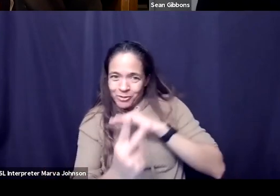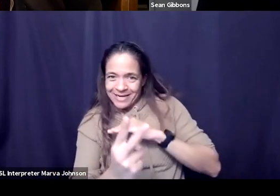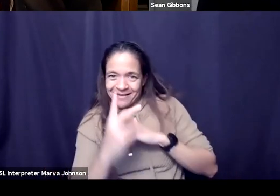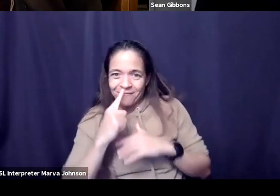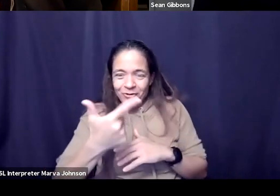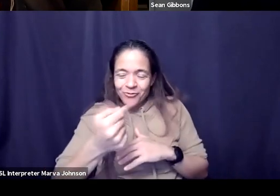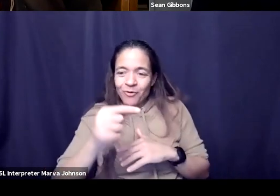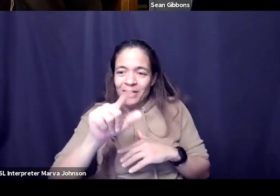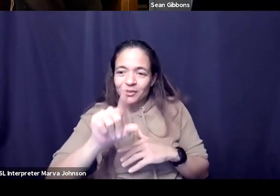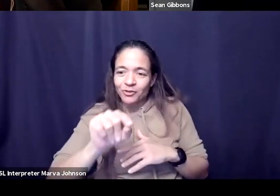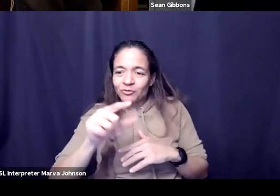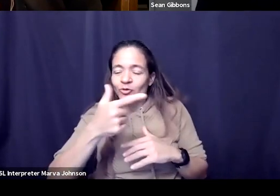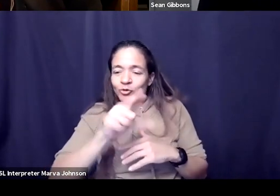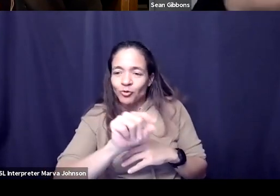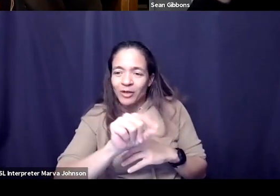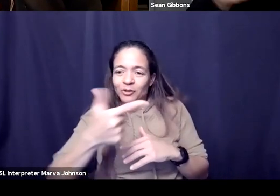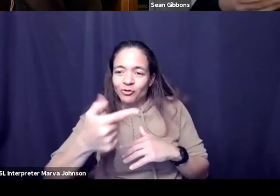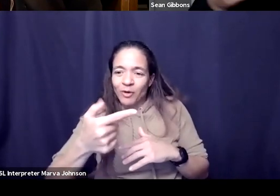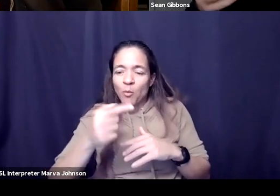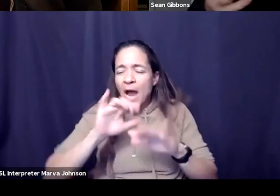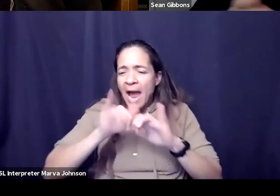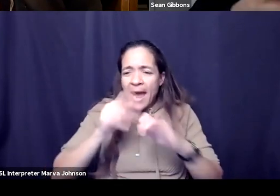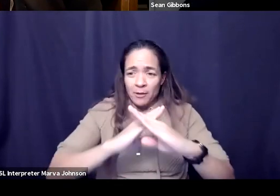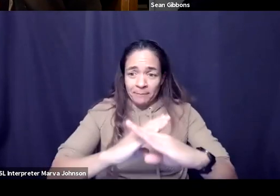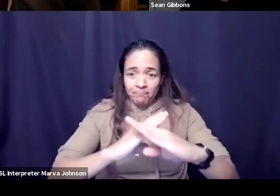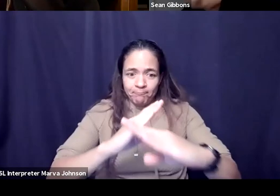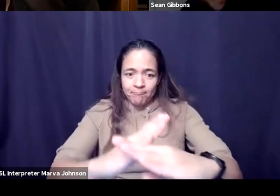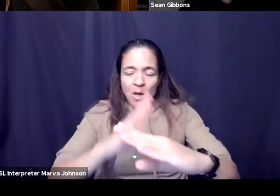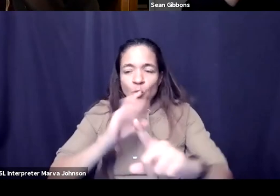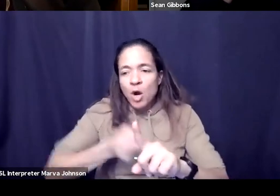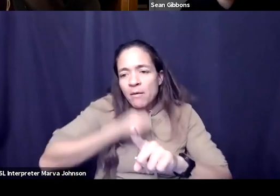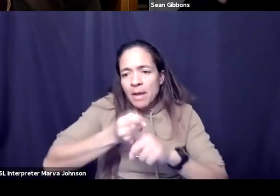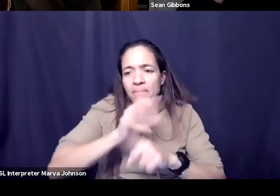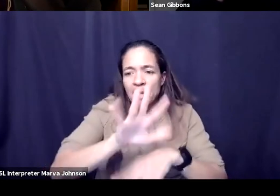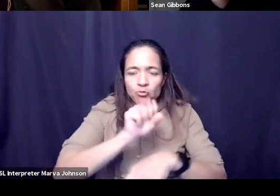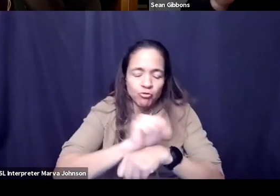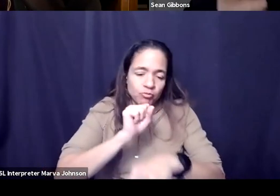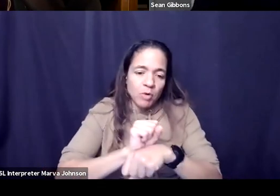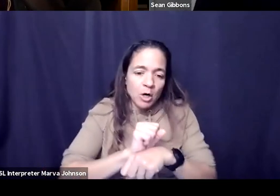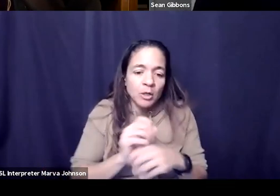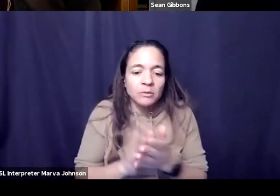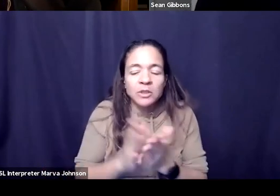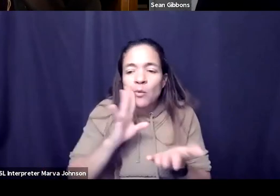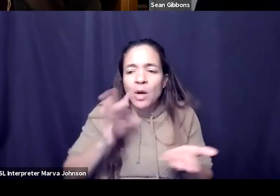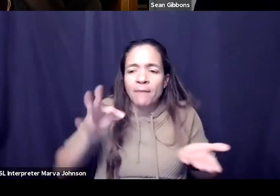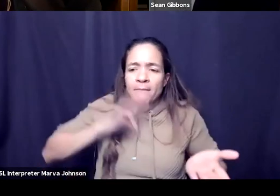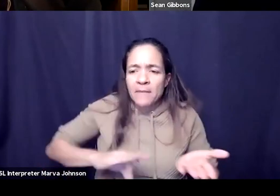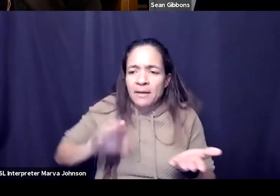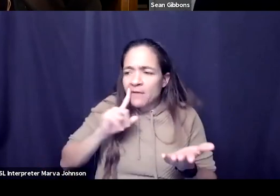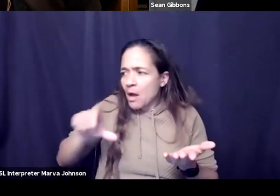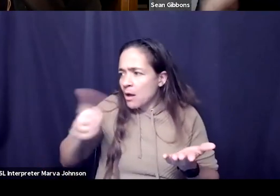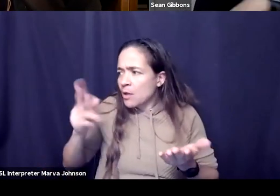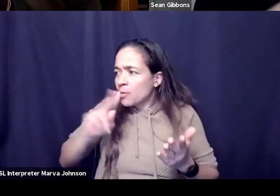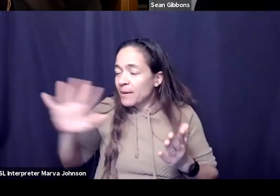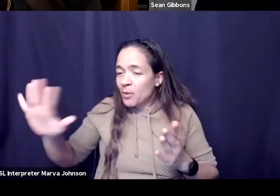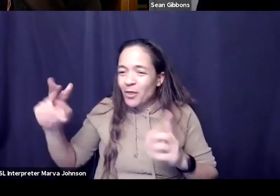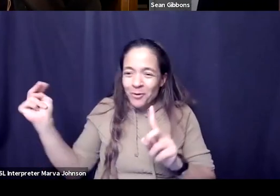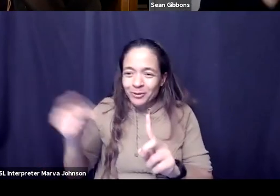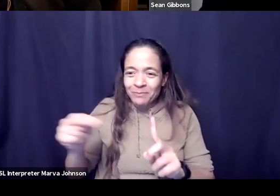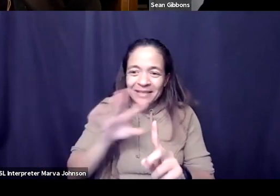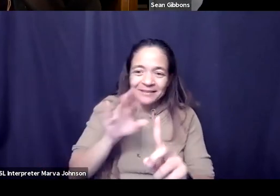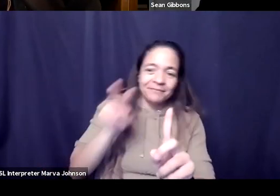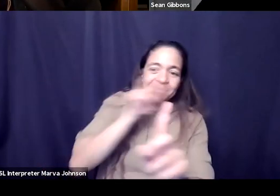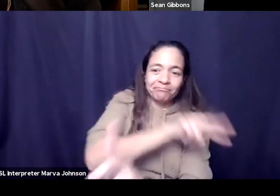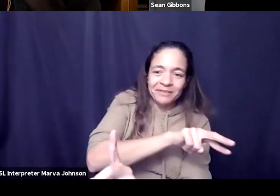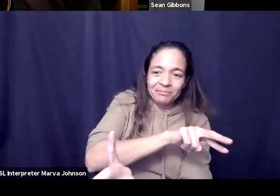2021 and how might those impact our work so we'll get the benefit of hearing what other people are seeing from where they sit and and that's all coming ahead this friday and next friday